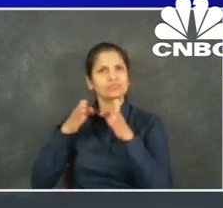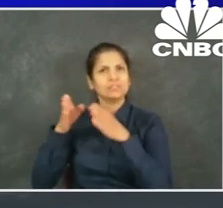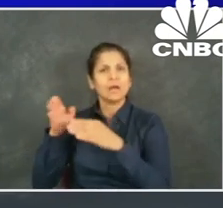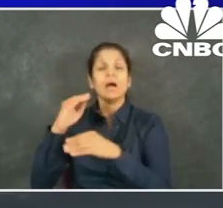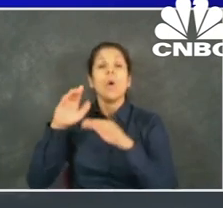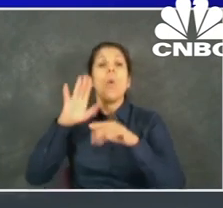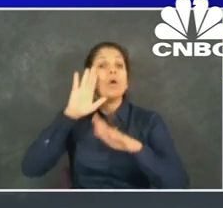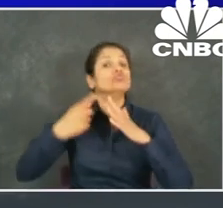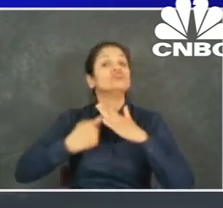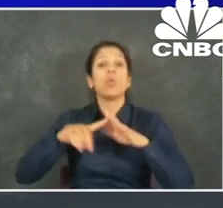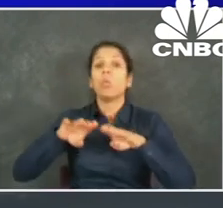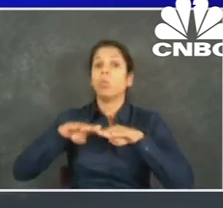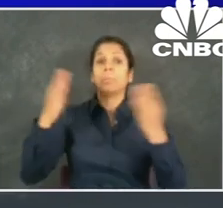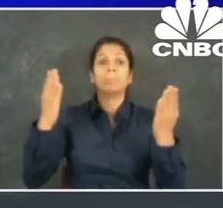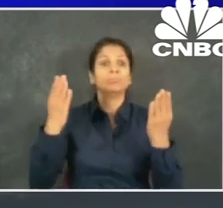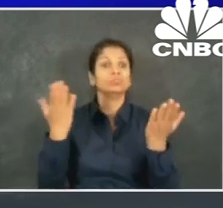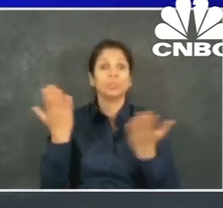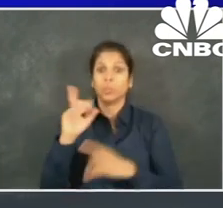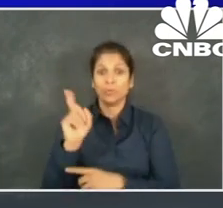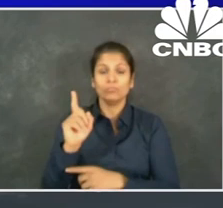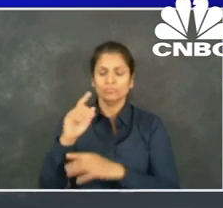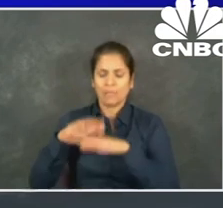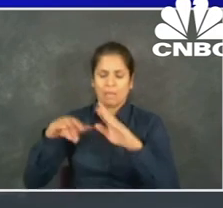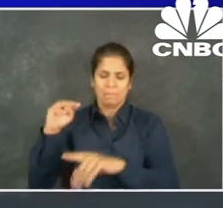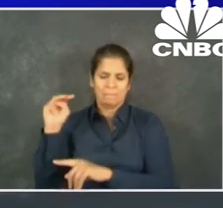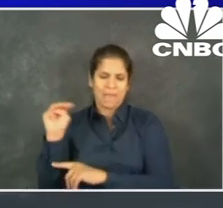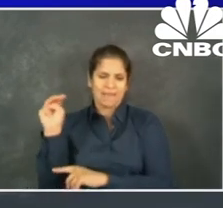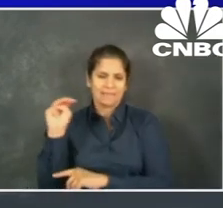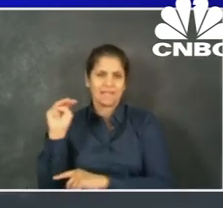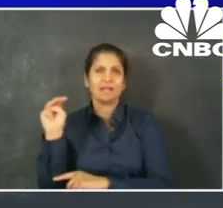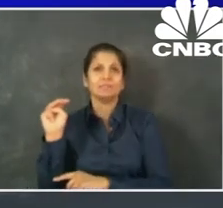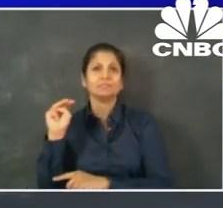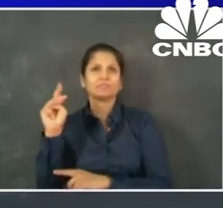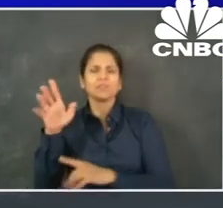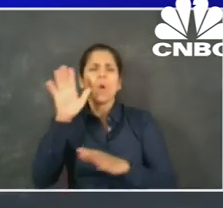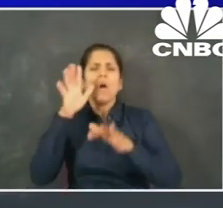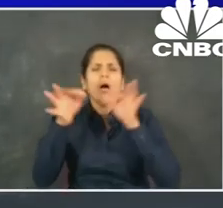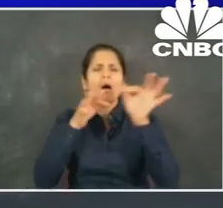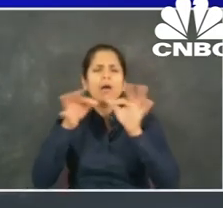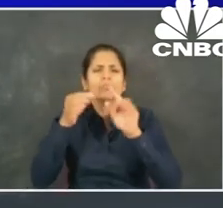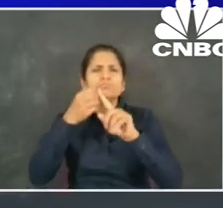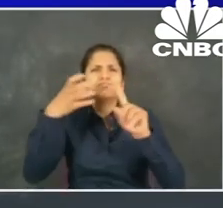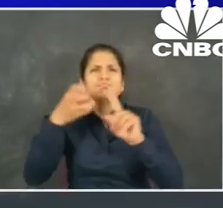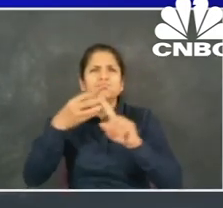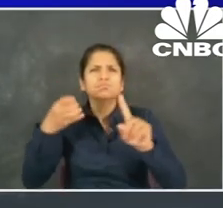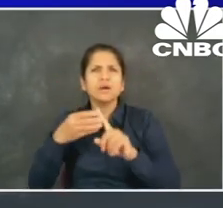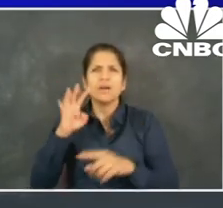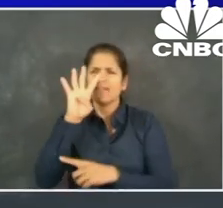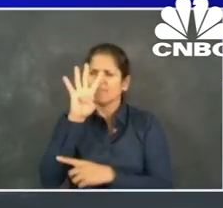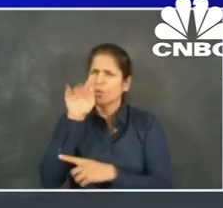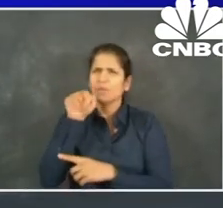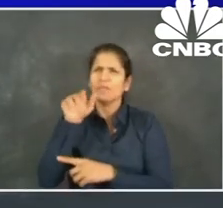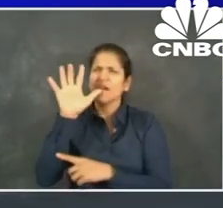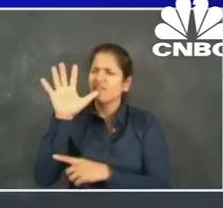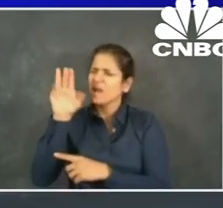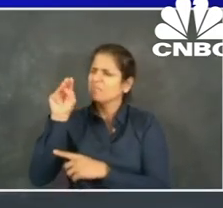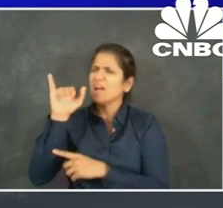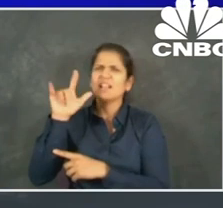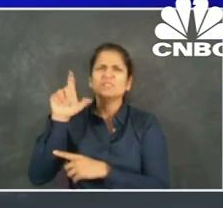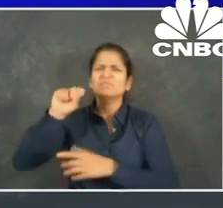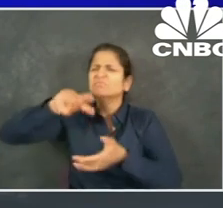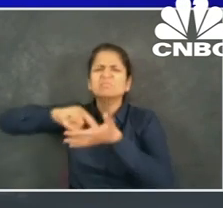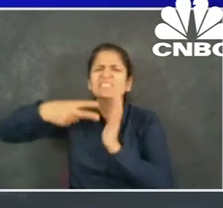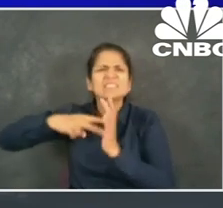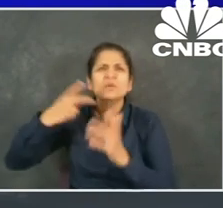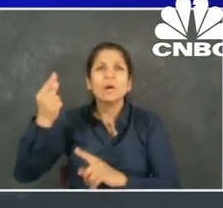4.5 miles are inside parks, they're areas that will now be devoted to pedestrians,